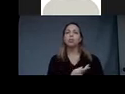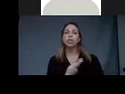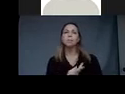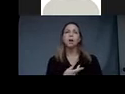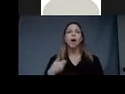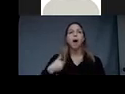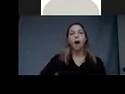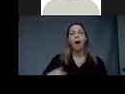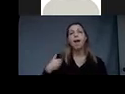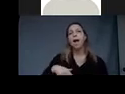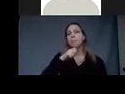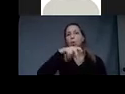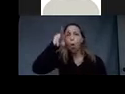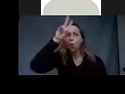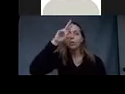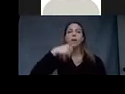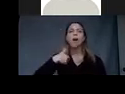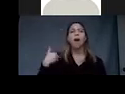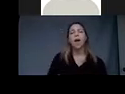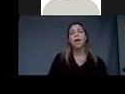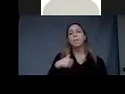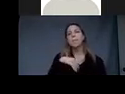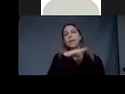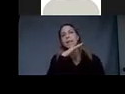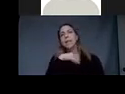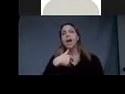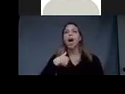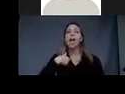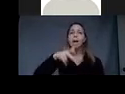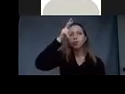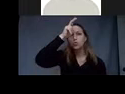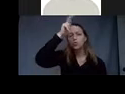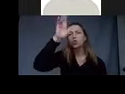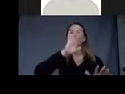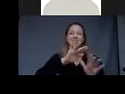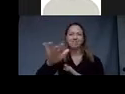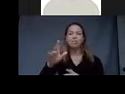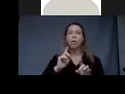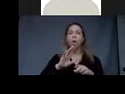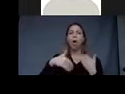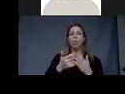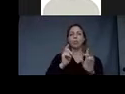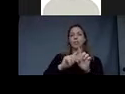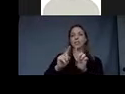am the goat. I am a pig. I am a rooster. And all the, the, um,